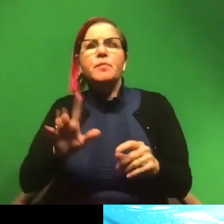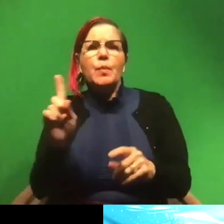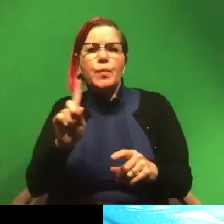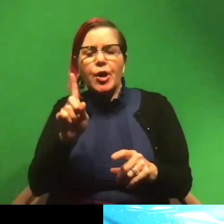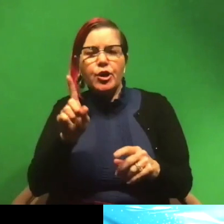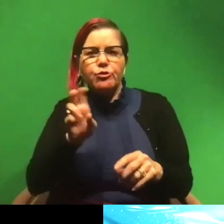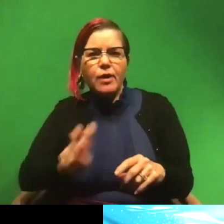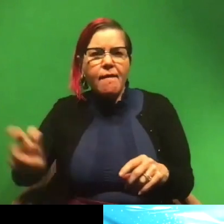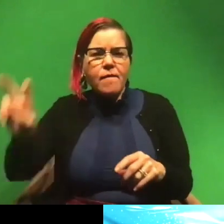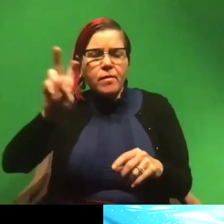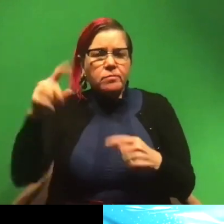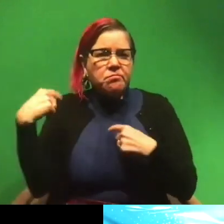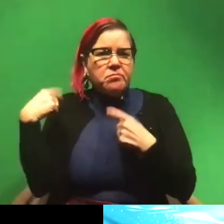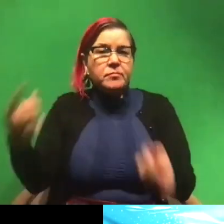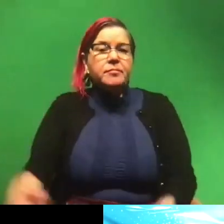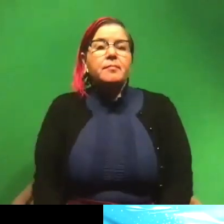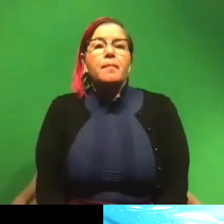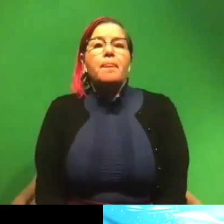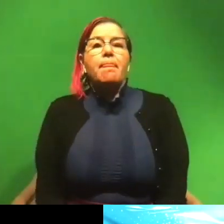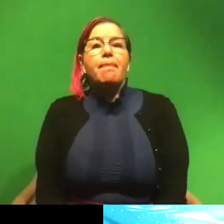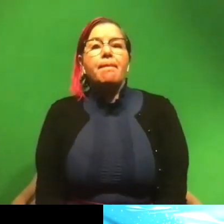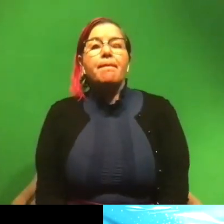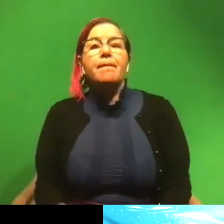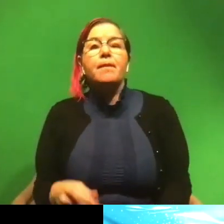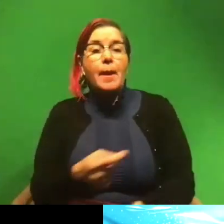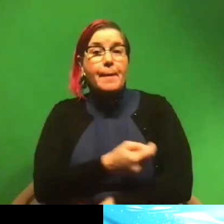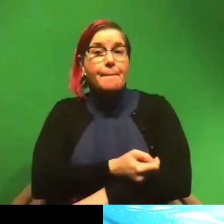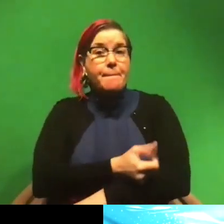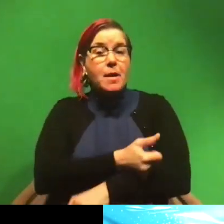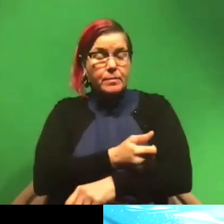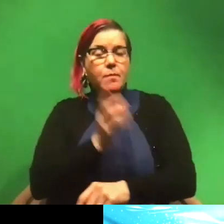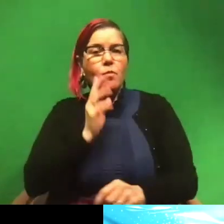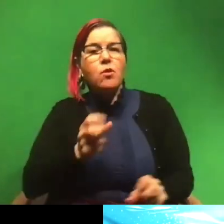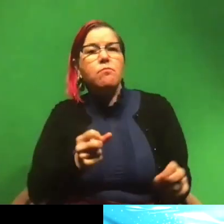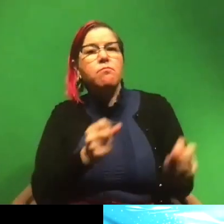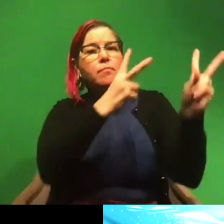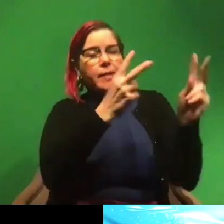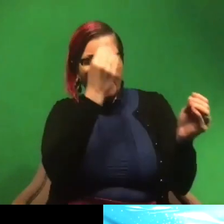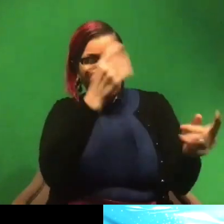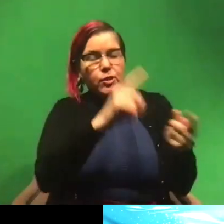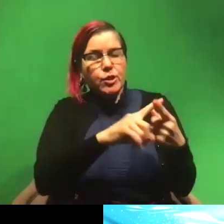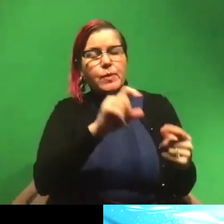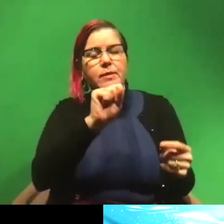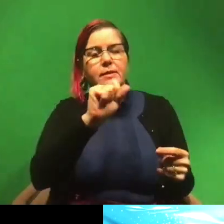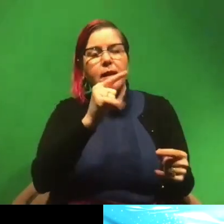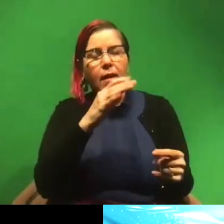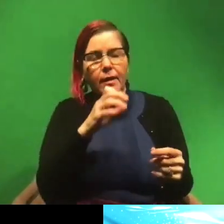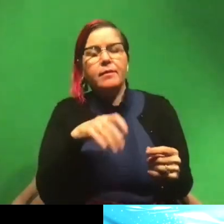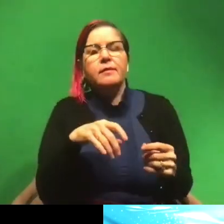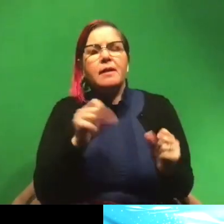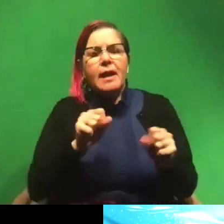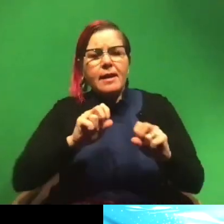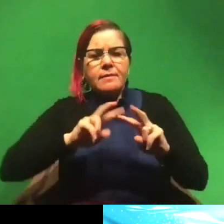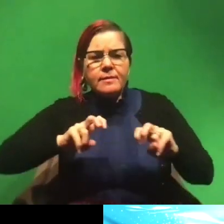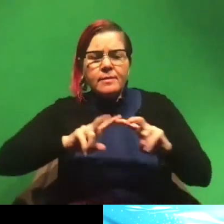the whole time. And so when it pops off, it transmits all of this information to the satellite. And so then we can figure out